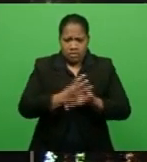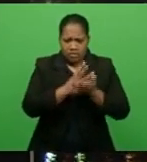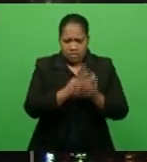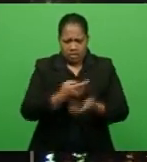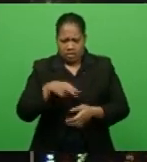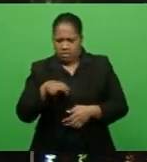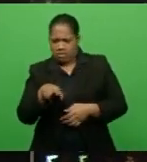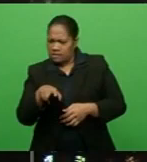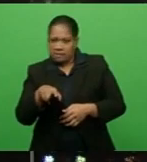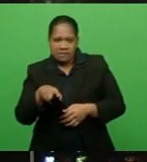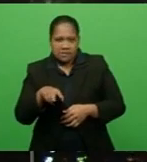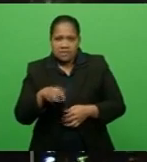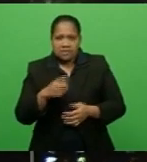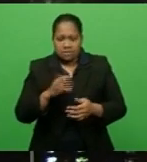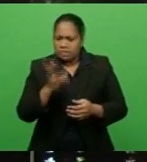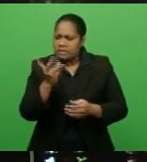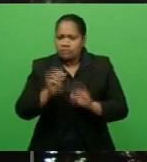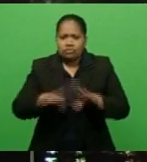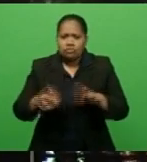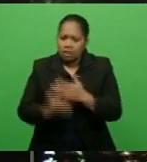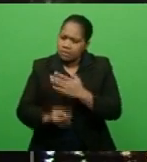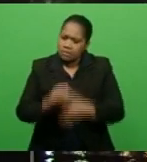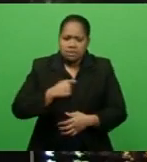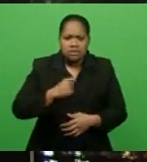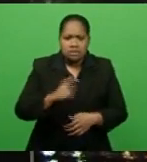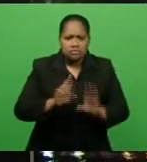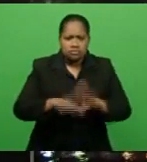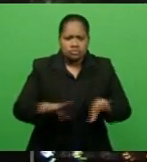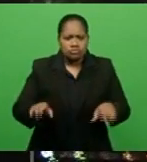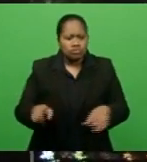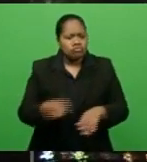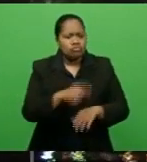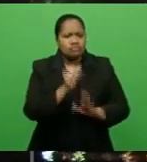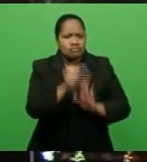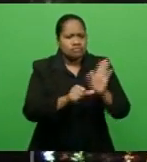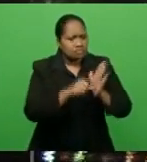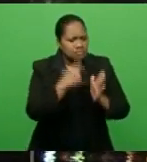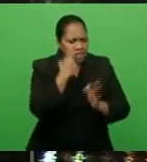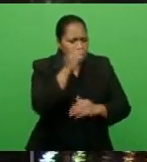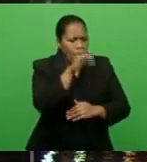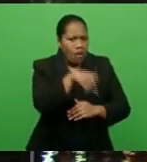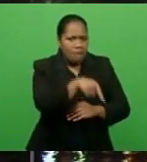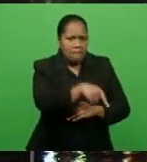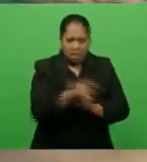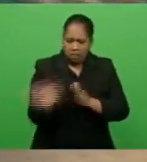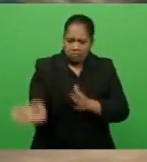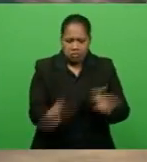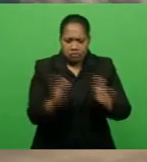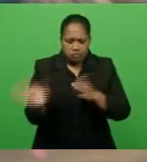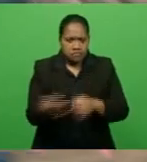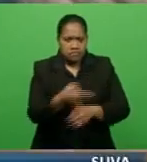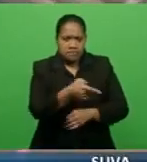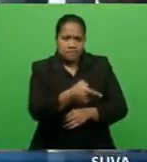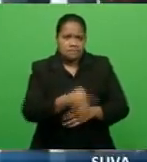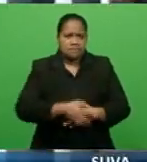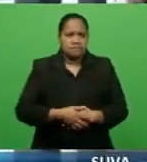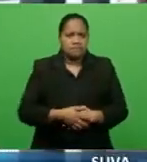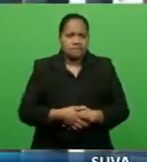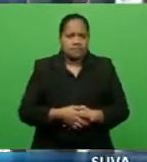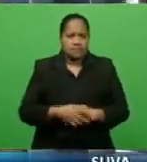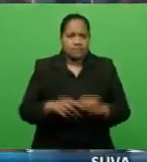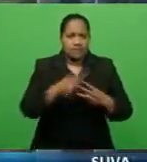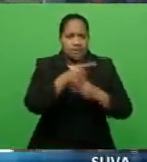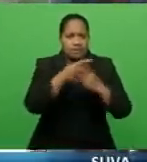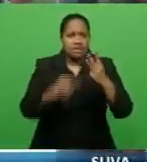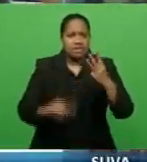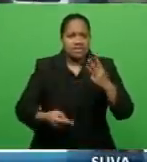are sending their elderly family members to aged care homes. Karthik Avdjastan reports. The three elderly homes in